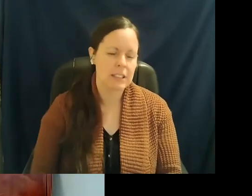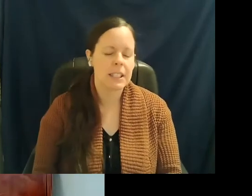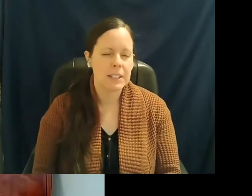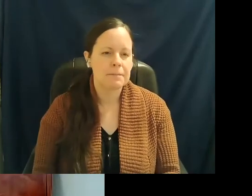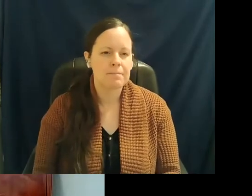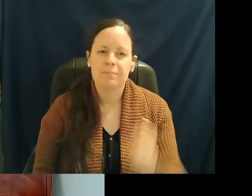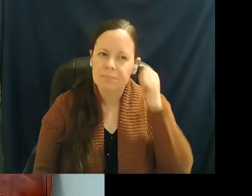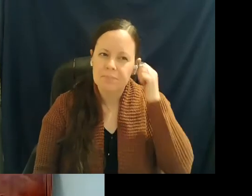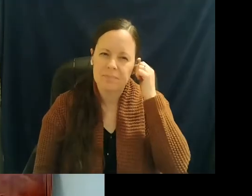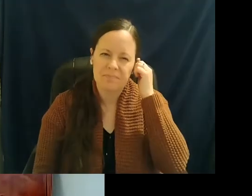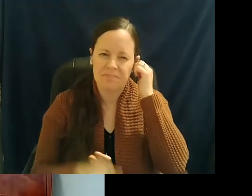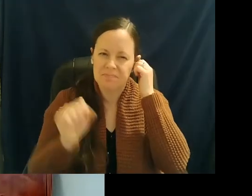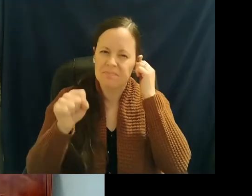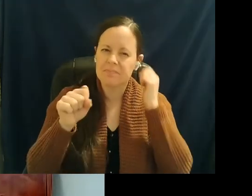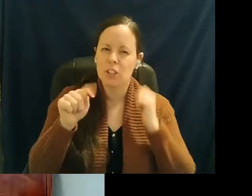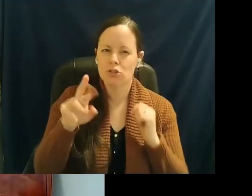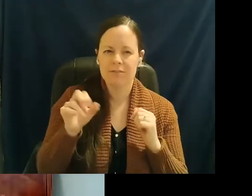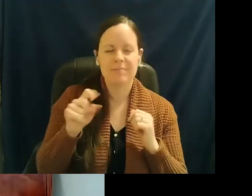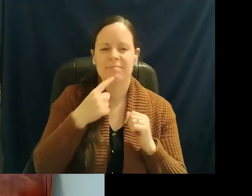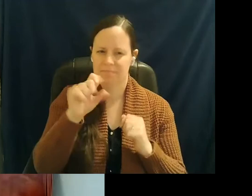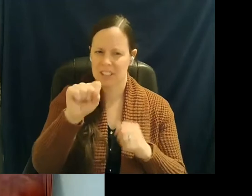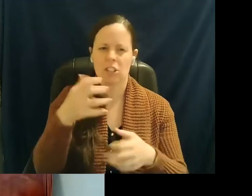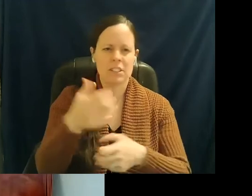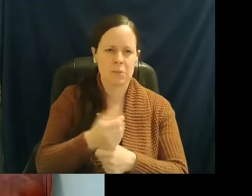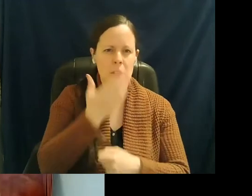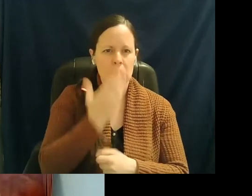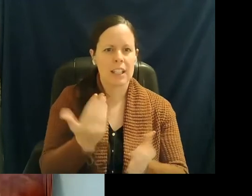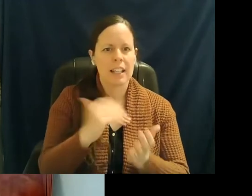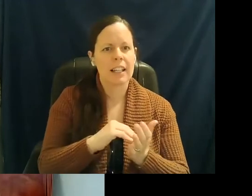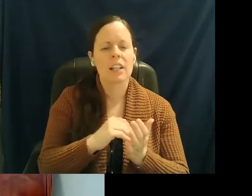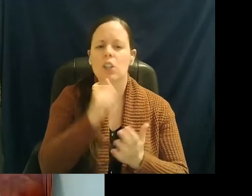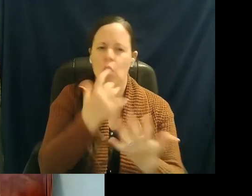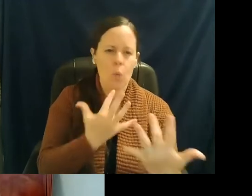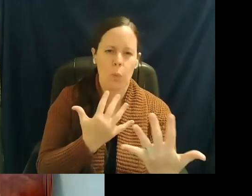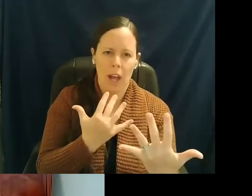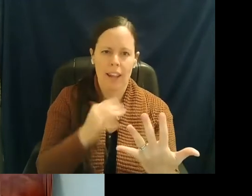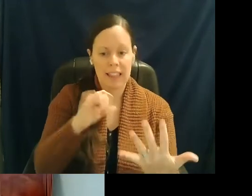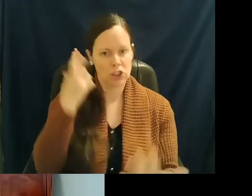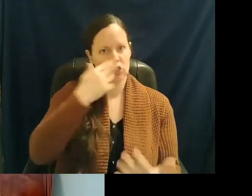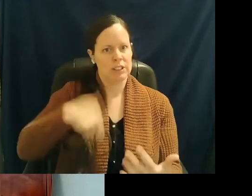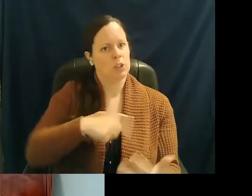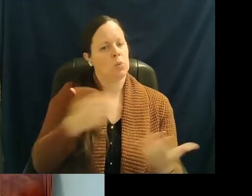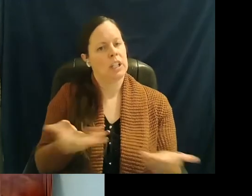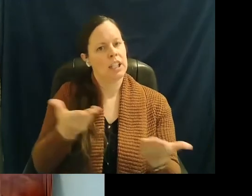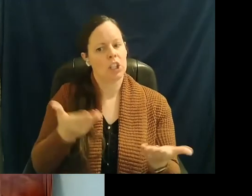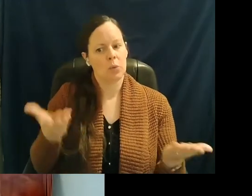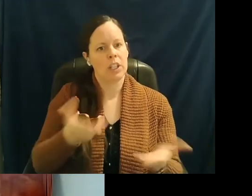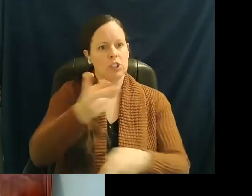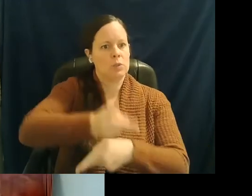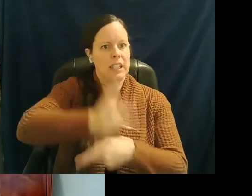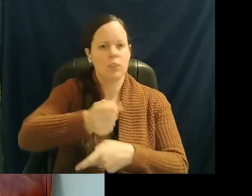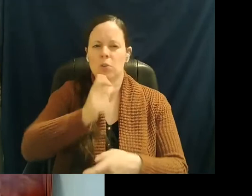Yeah, Linda pretty much summarized it real well. Again, you know, don't wait. That's what we're here for. We're here to take care of you. Don't hesitate.